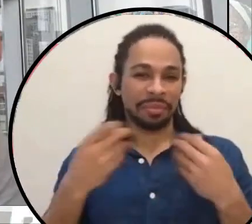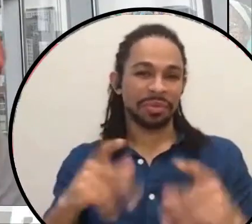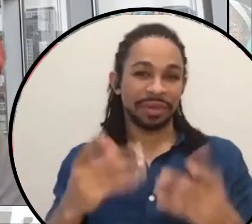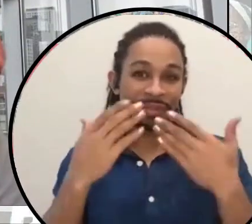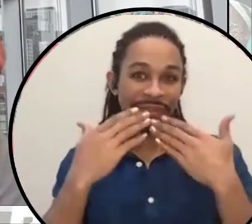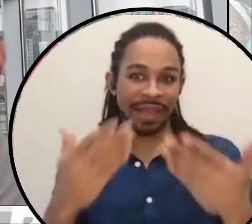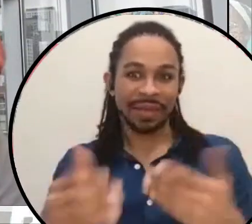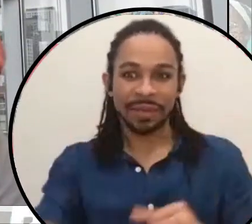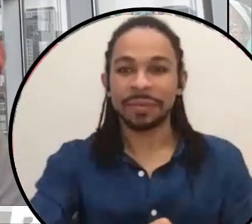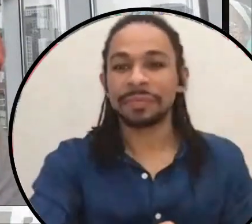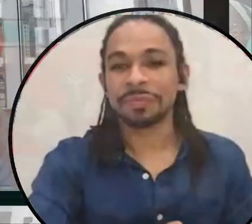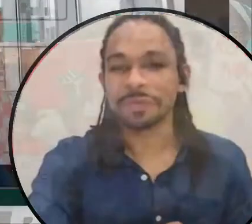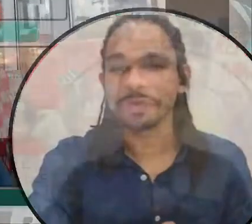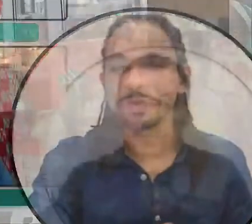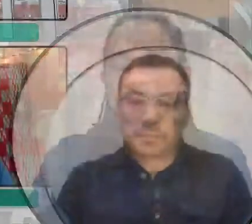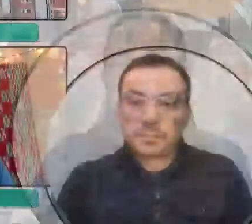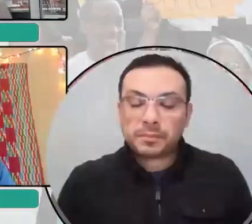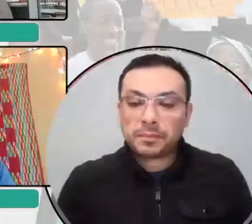Thank you very much.